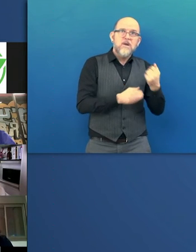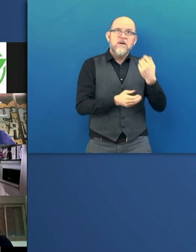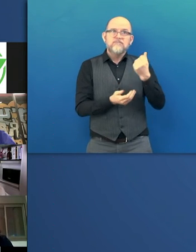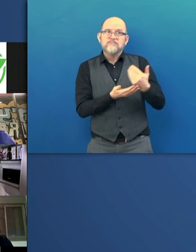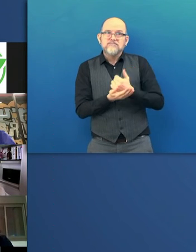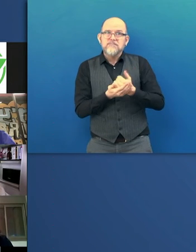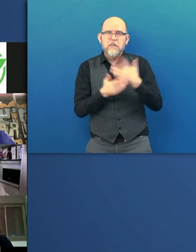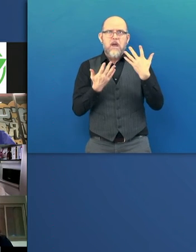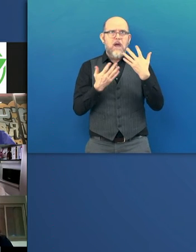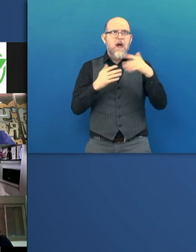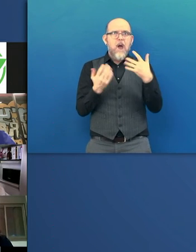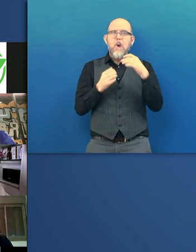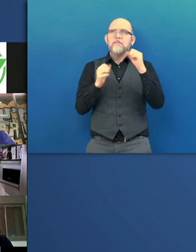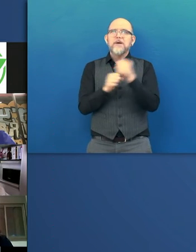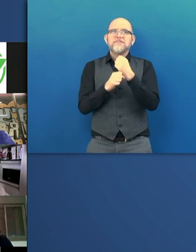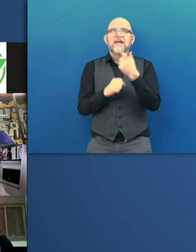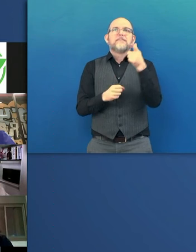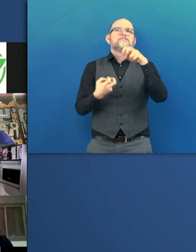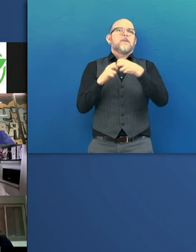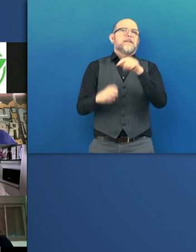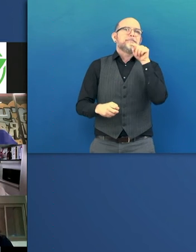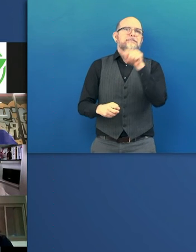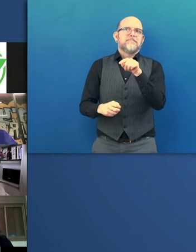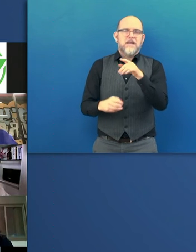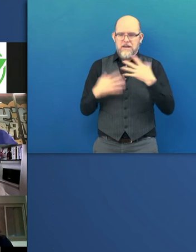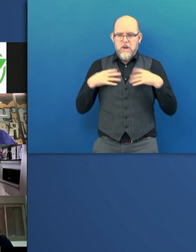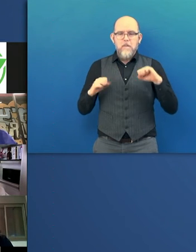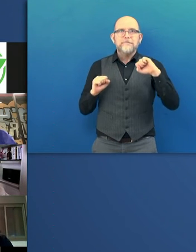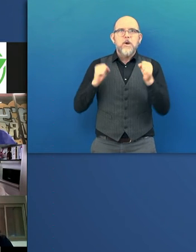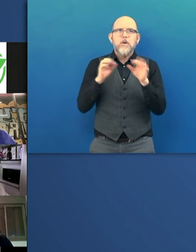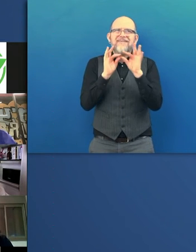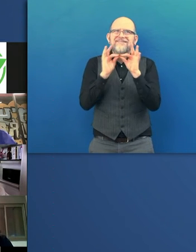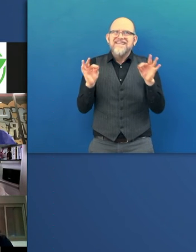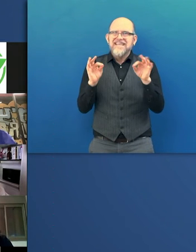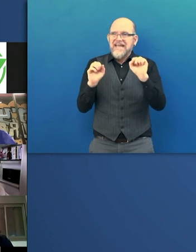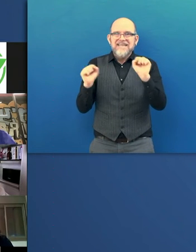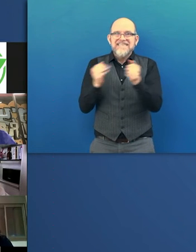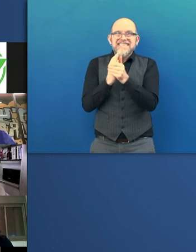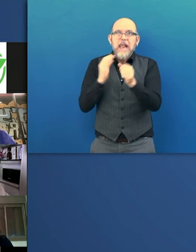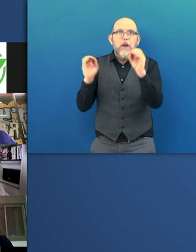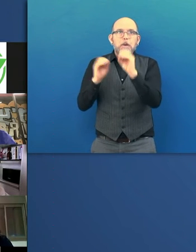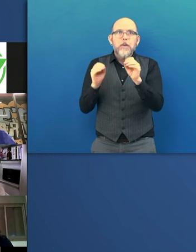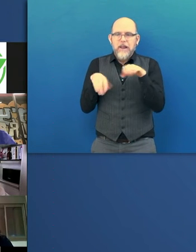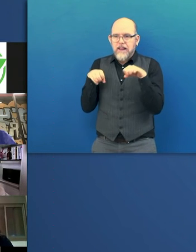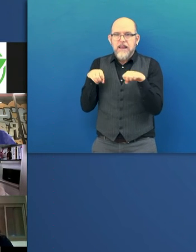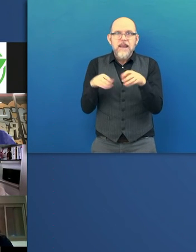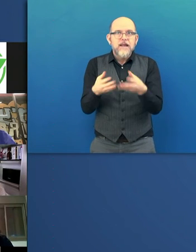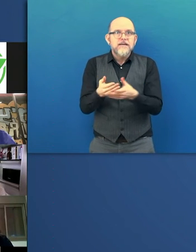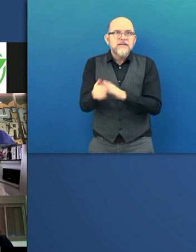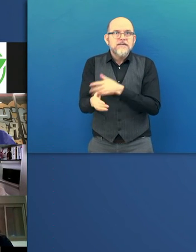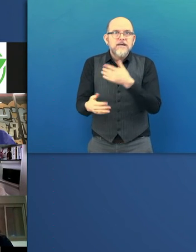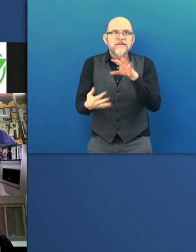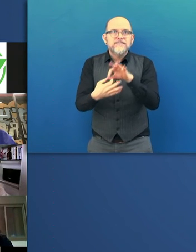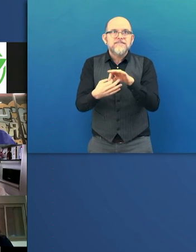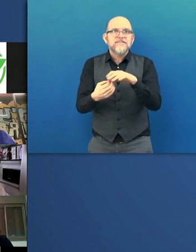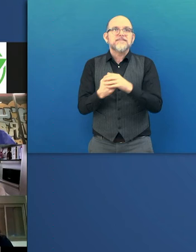is the fact that they've lost their fine motor skills. And so to solve this, Six Degrees has created a wearable device.